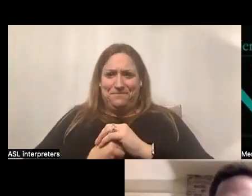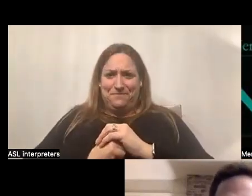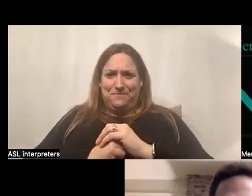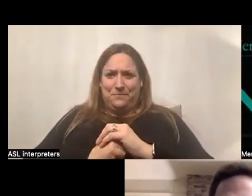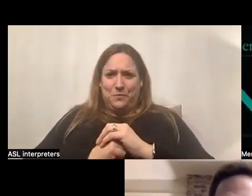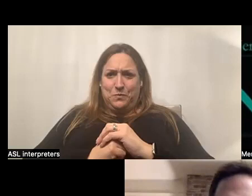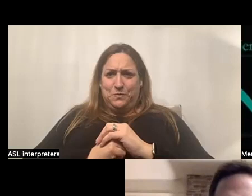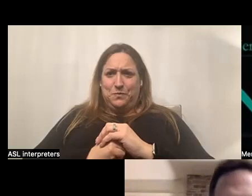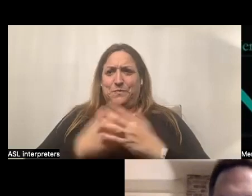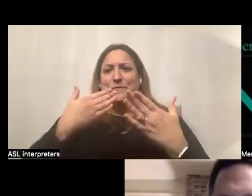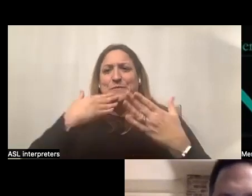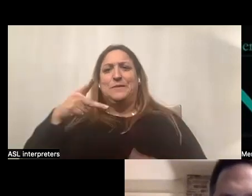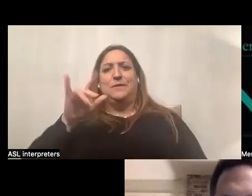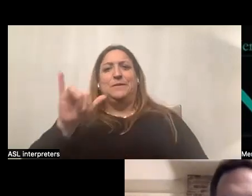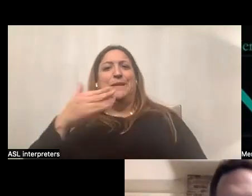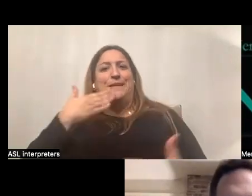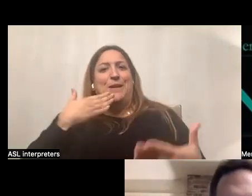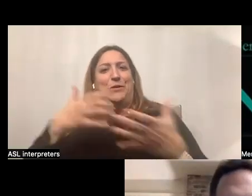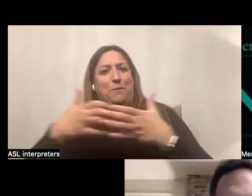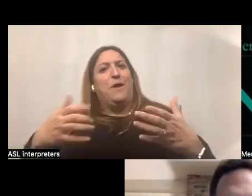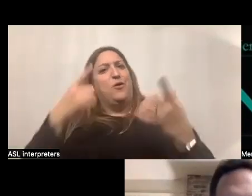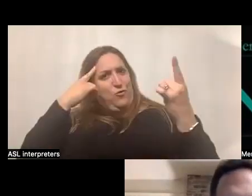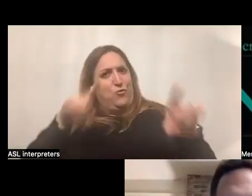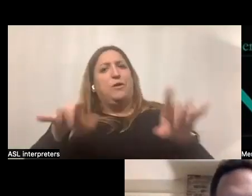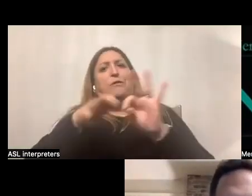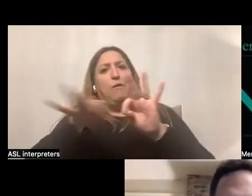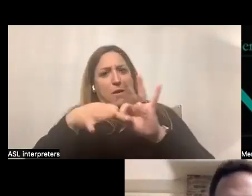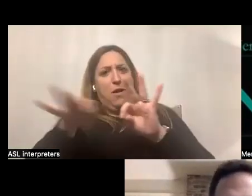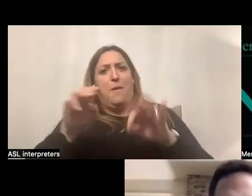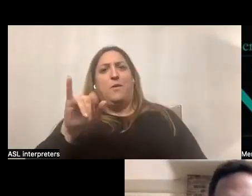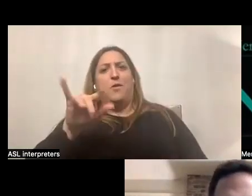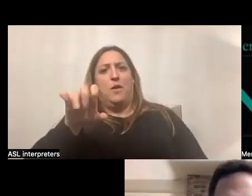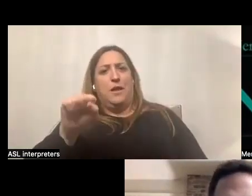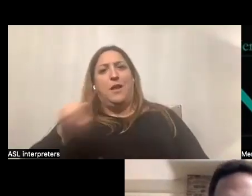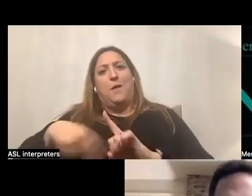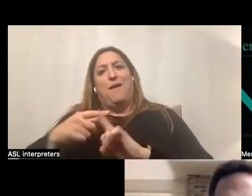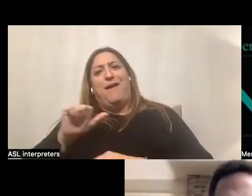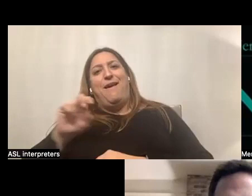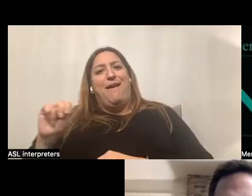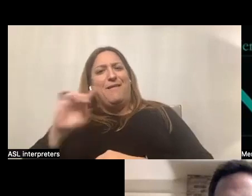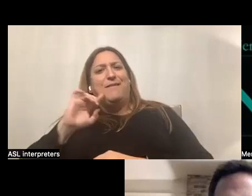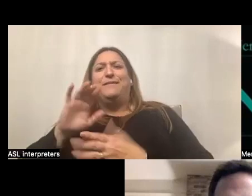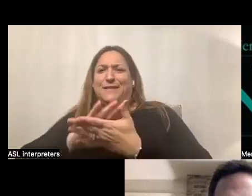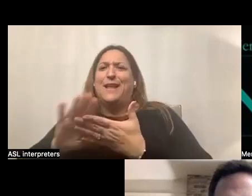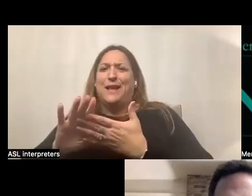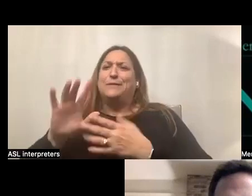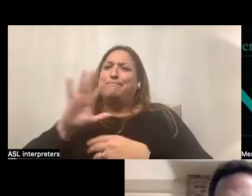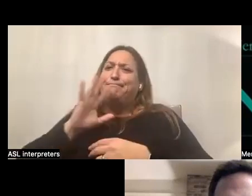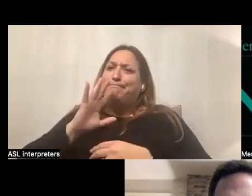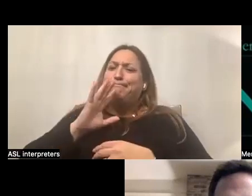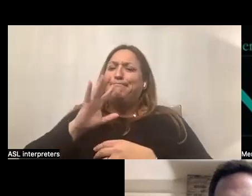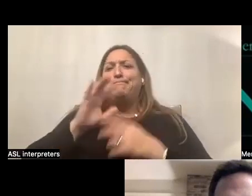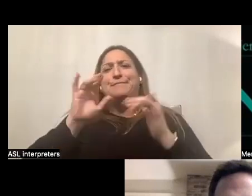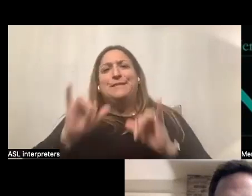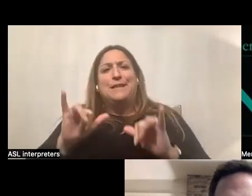Well, thanks very much. And I agree with your comments, Mercedes, about Anne. It's always nice to, uh, speak in the same context with